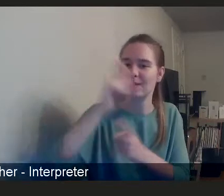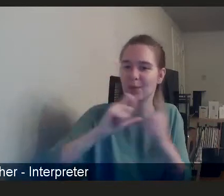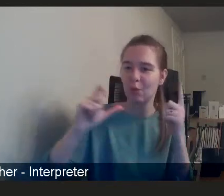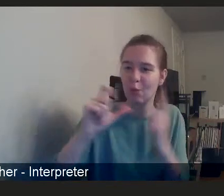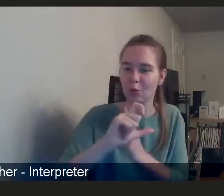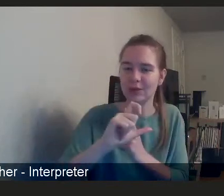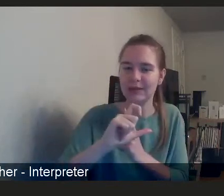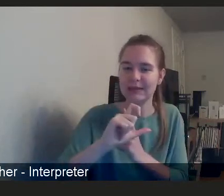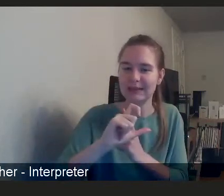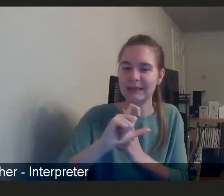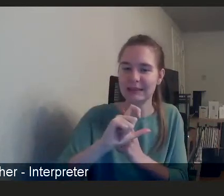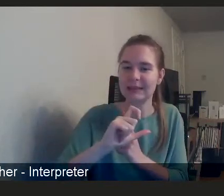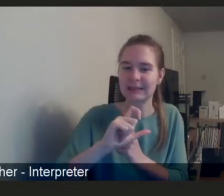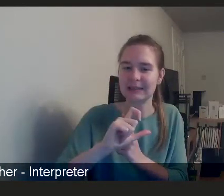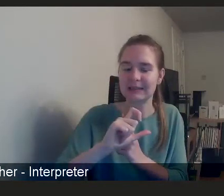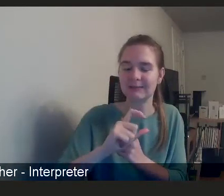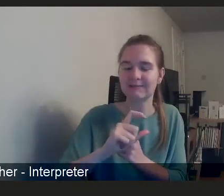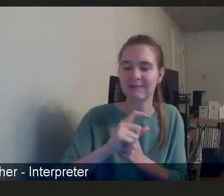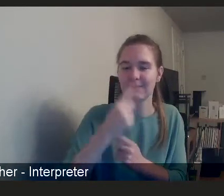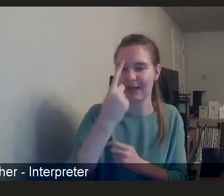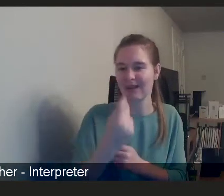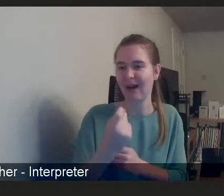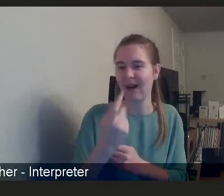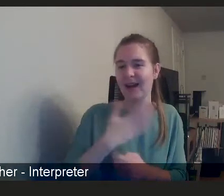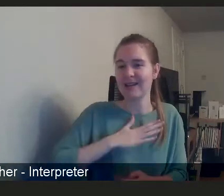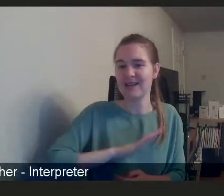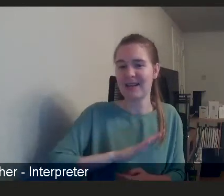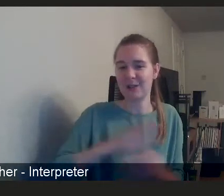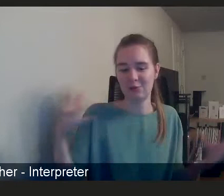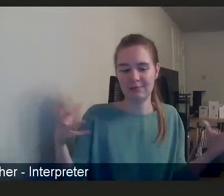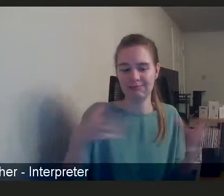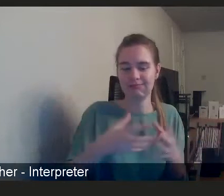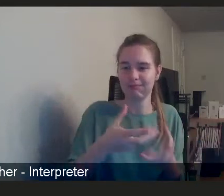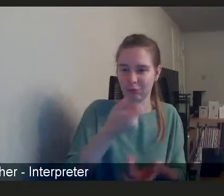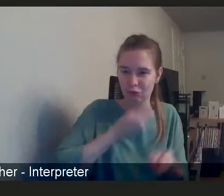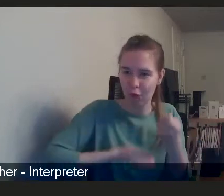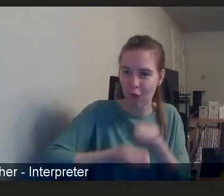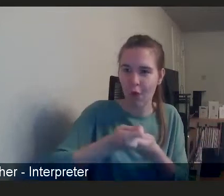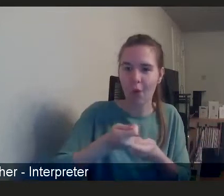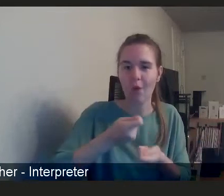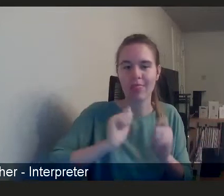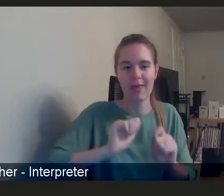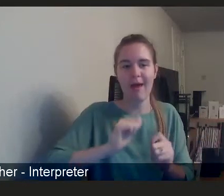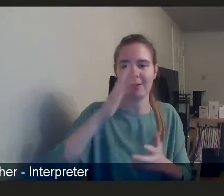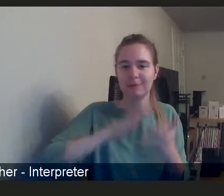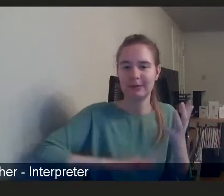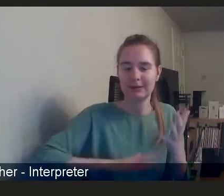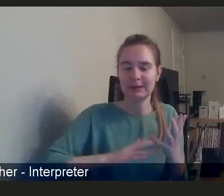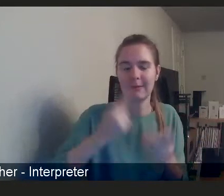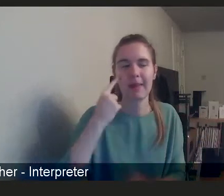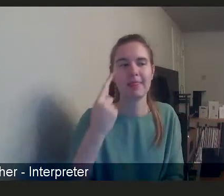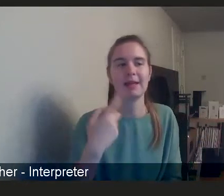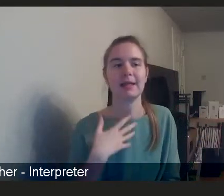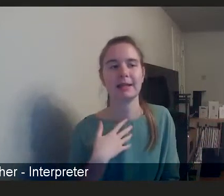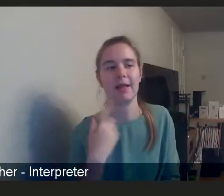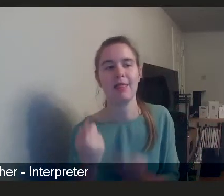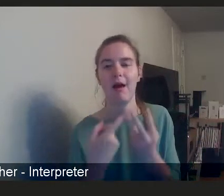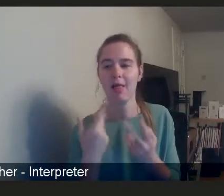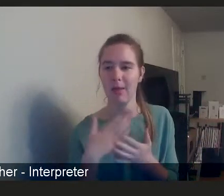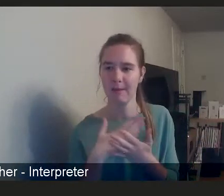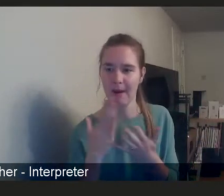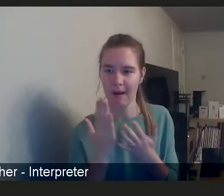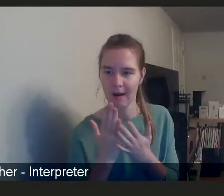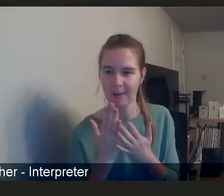that's, that, that can and need, need to be drawn, drawn out on. And then, then, but I think the, the other part of